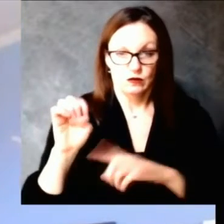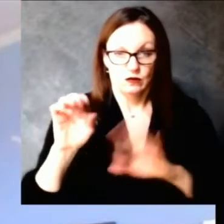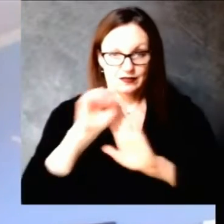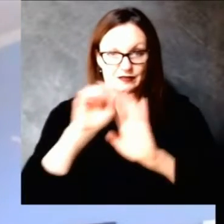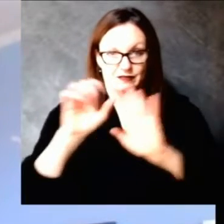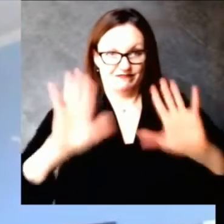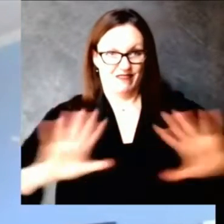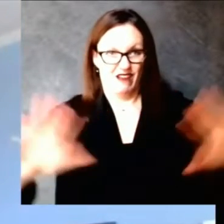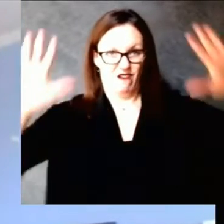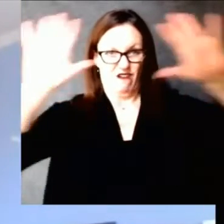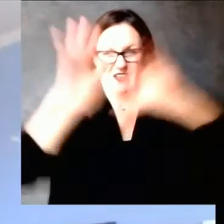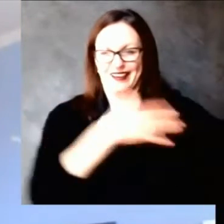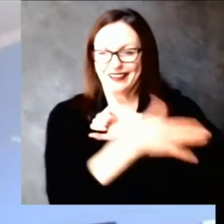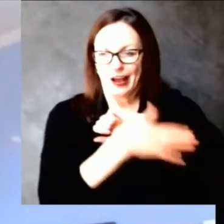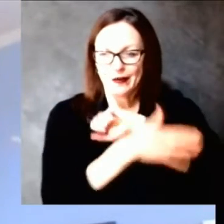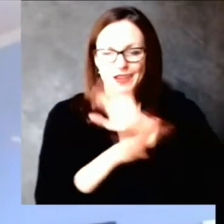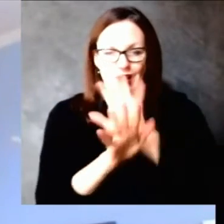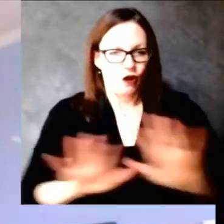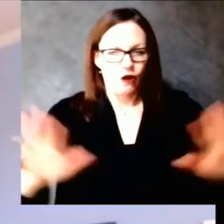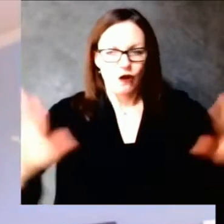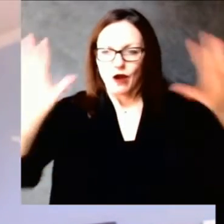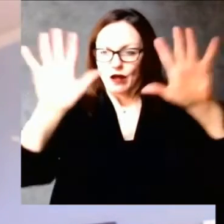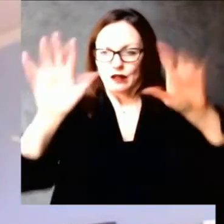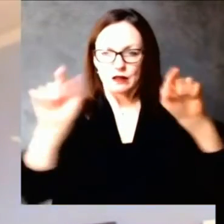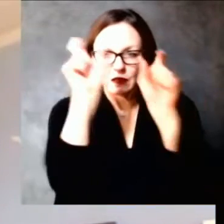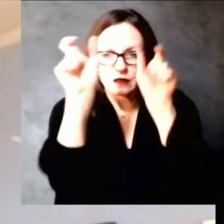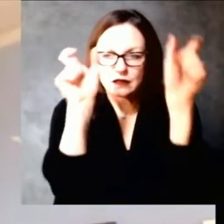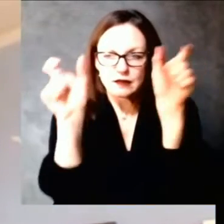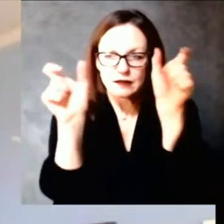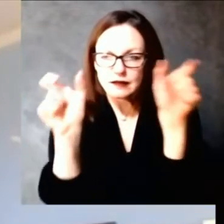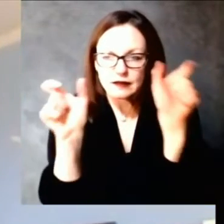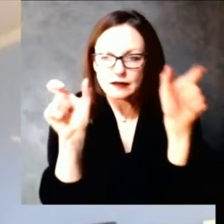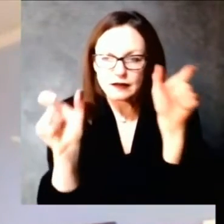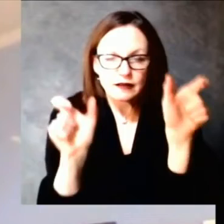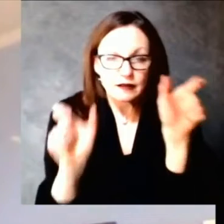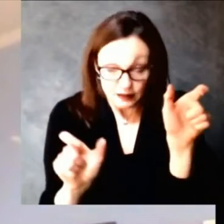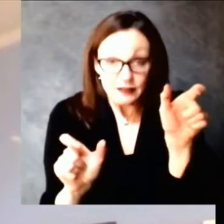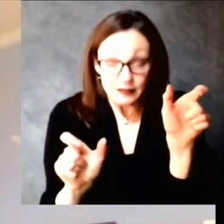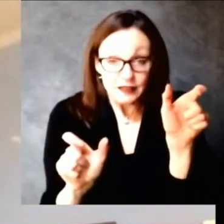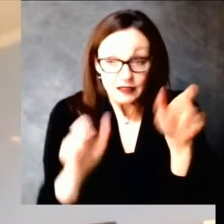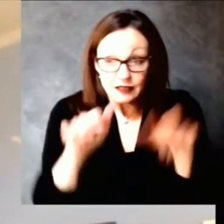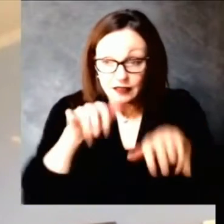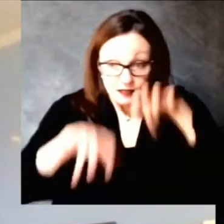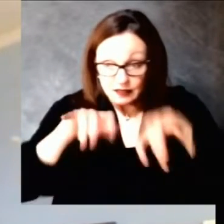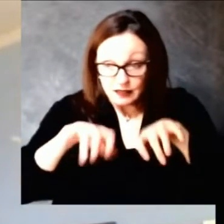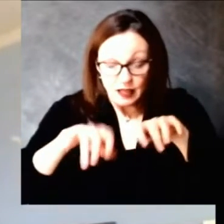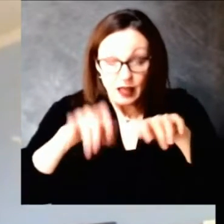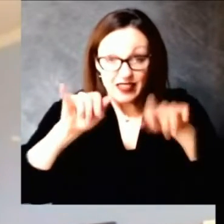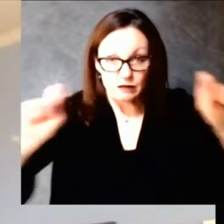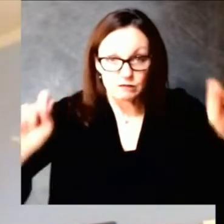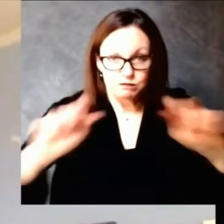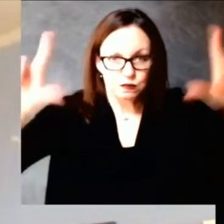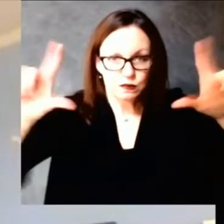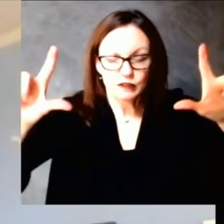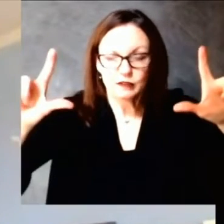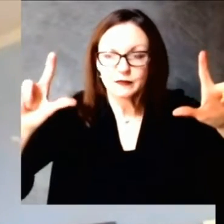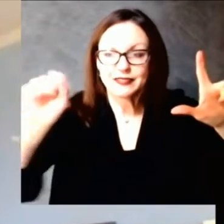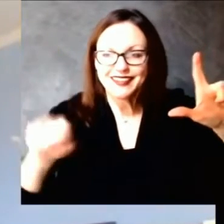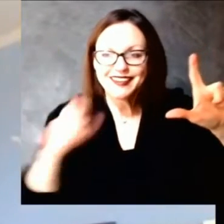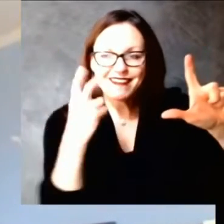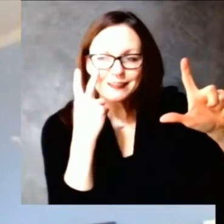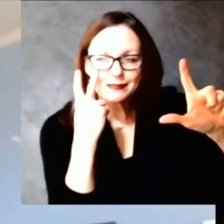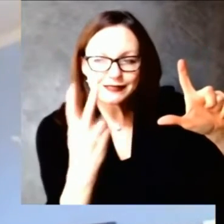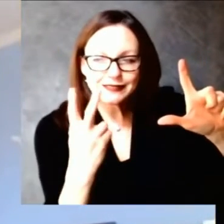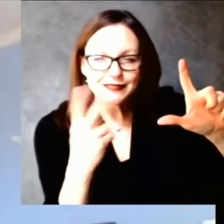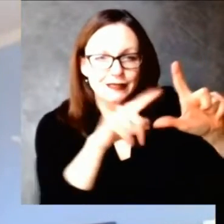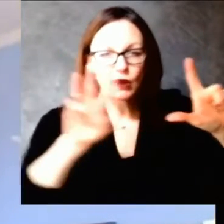And that information helped inform which sites and will inform where sites are that are receiving that vaccine.